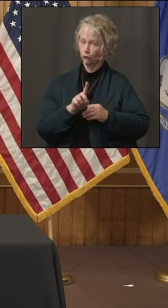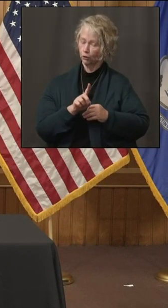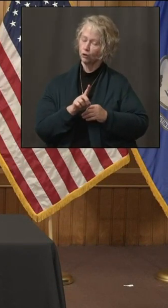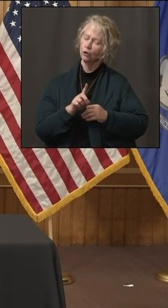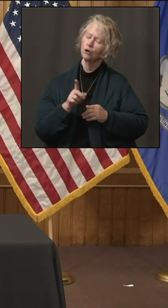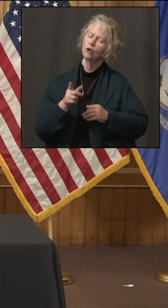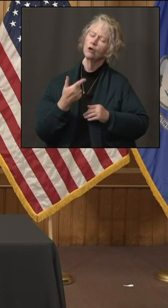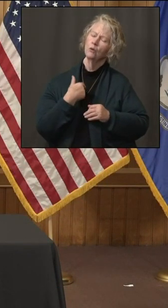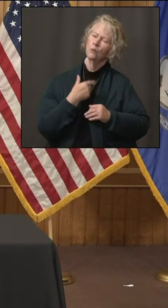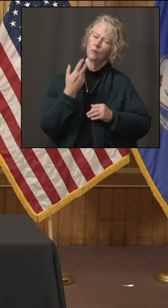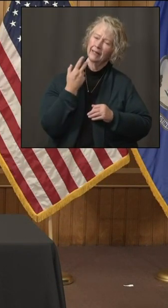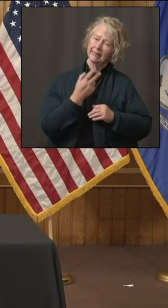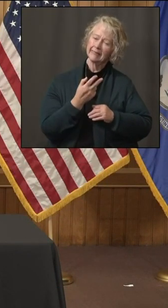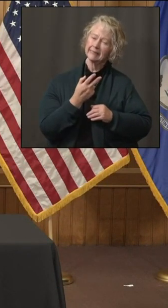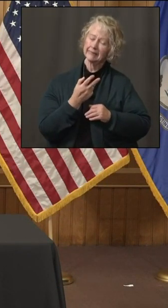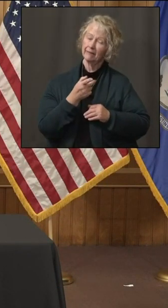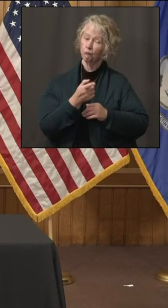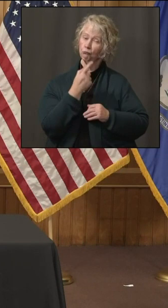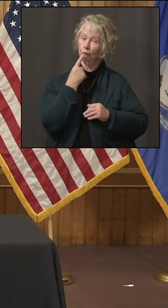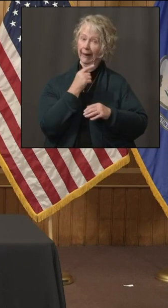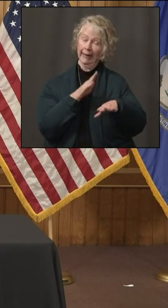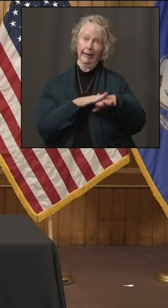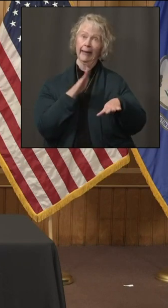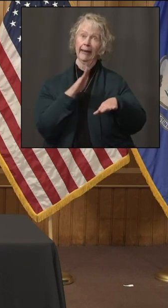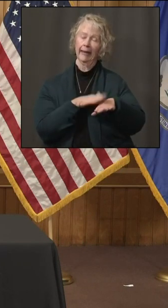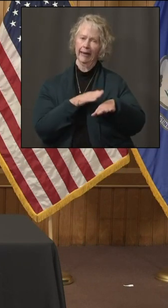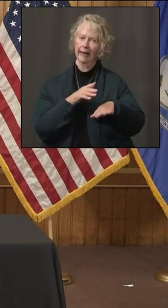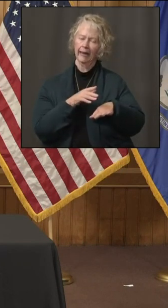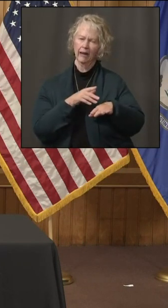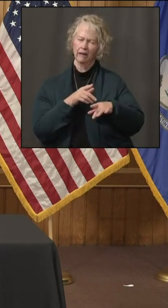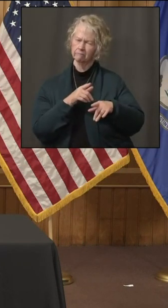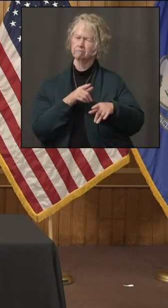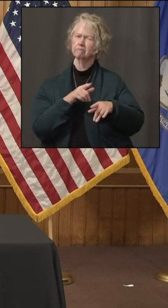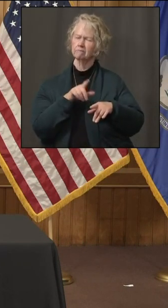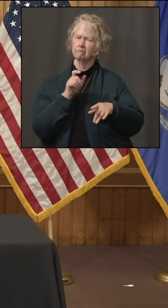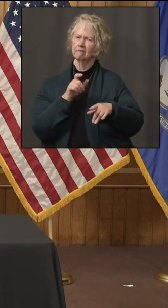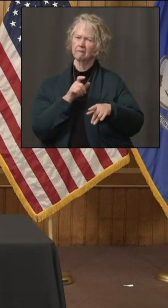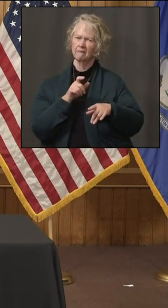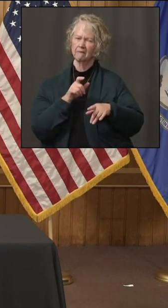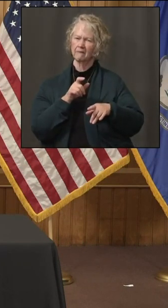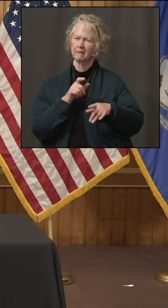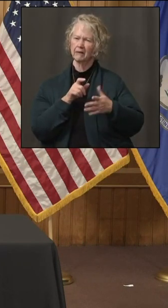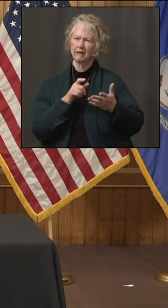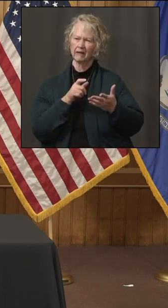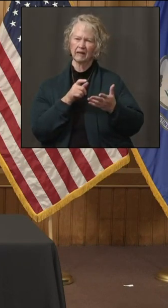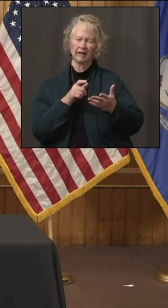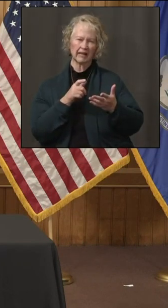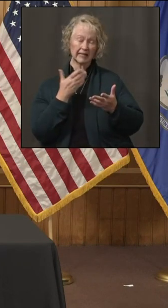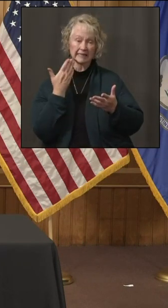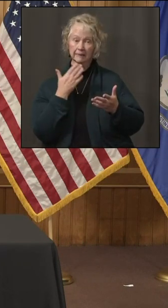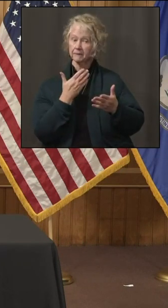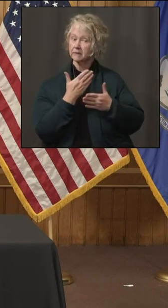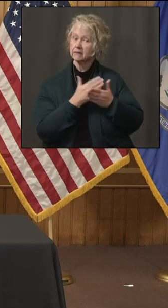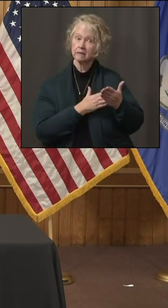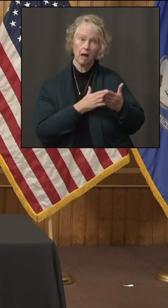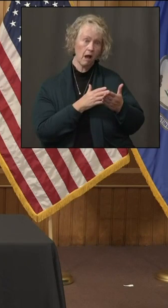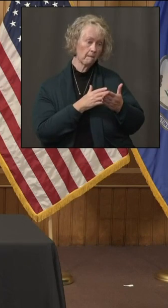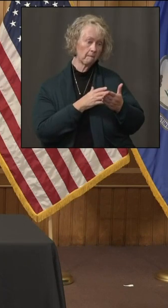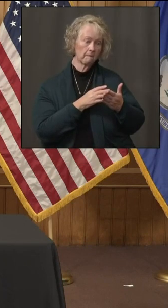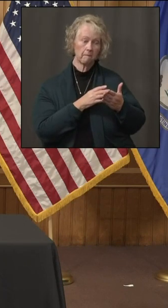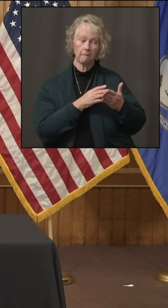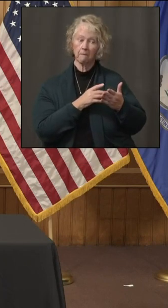with an infection rate on that red alert list that just spikes to the point where they're really just skipping the orange alert and just going straight to red.